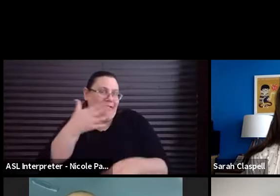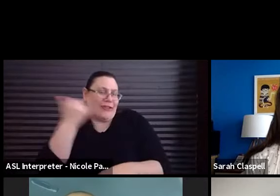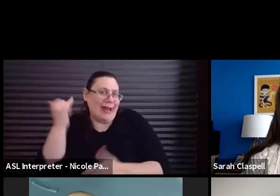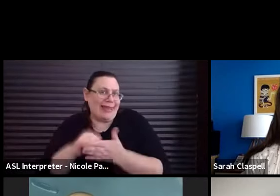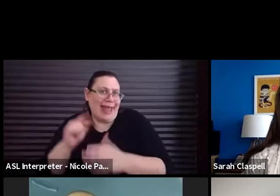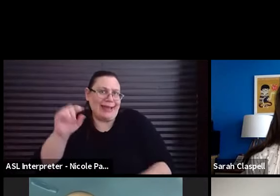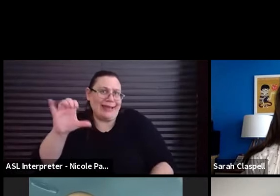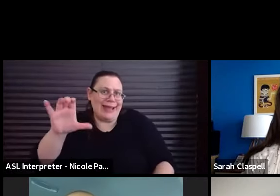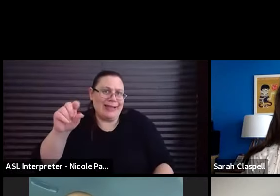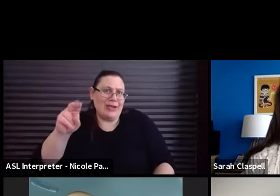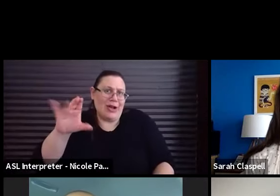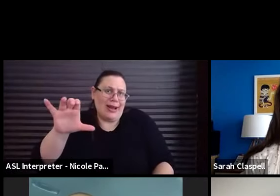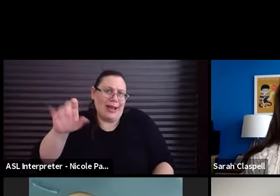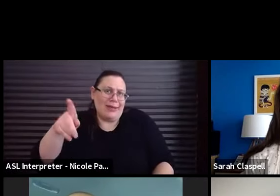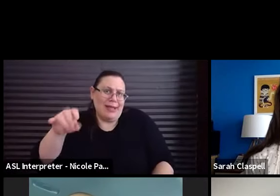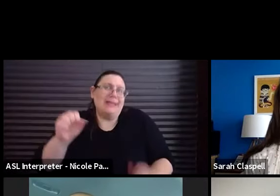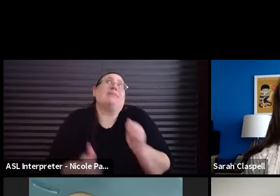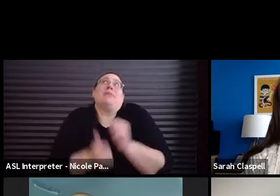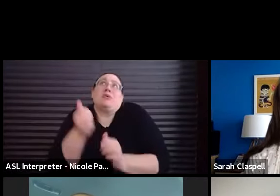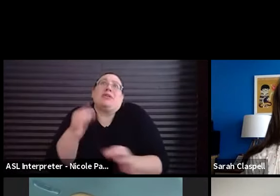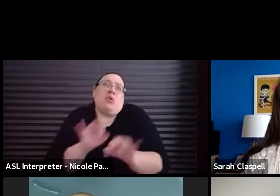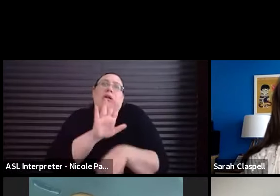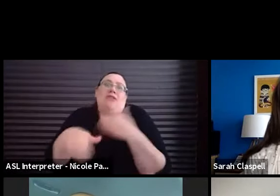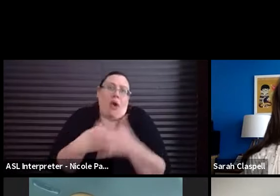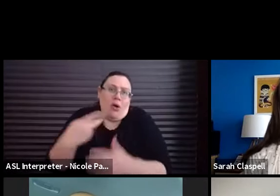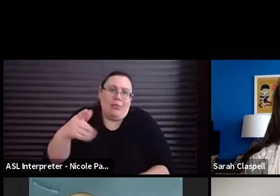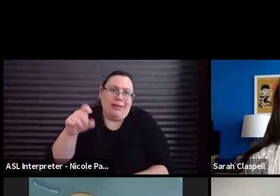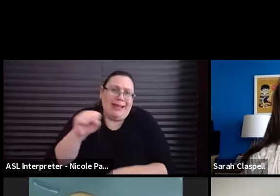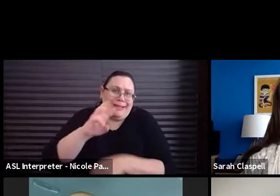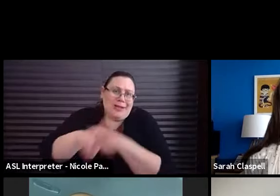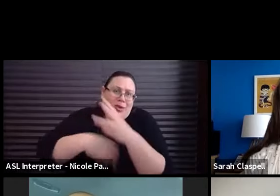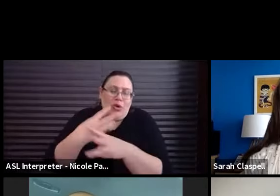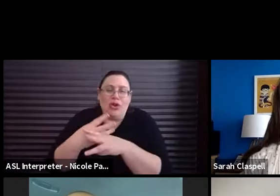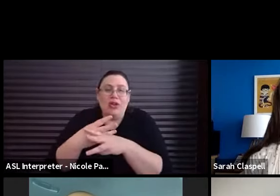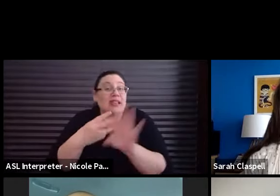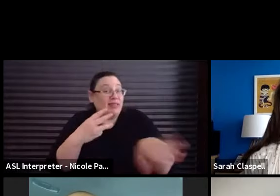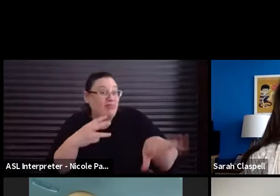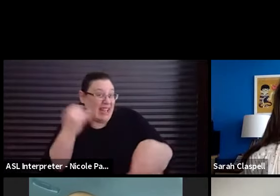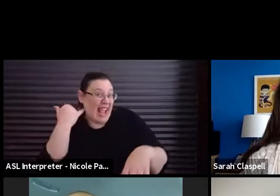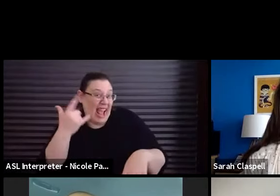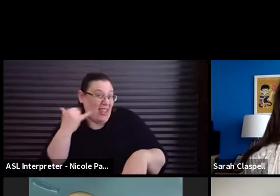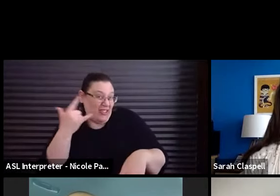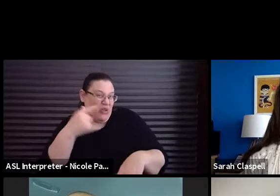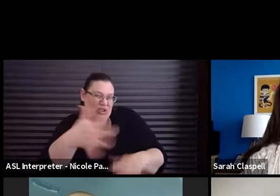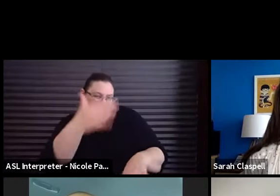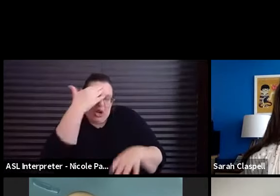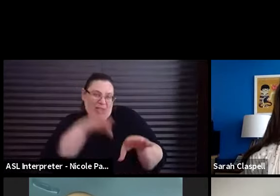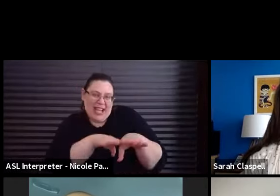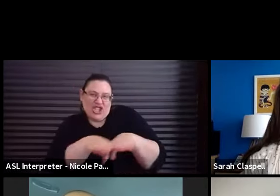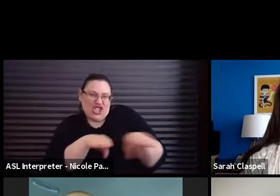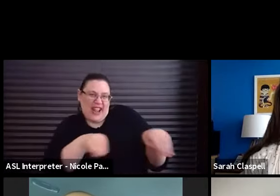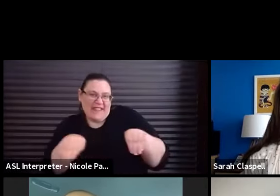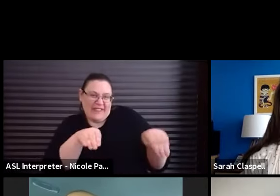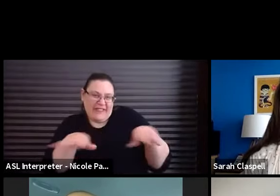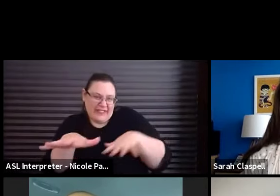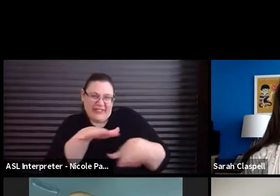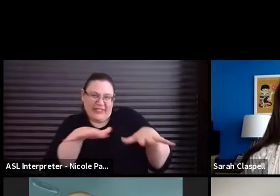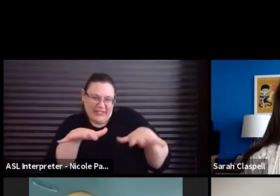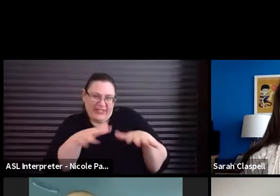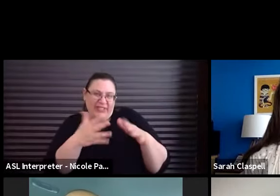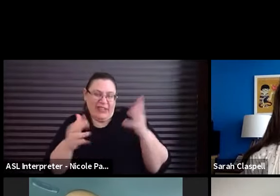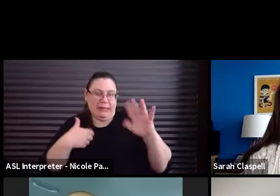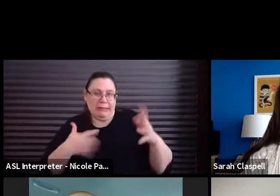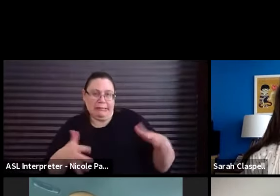important of the plates. Um, if they shift for those of you in California, you will know things can get a bit, things can get a bit